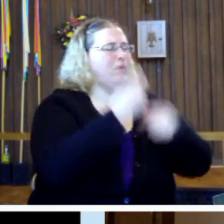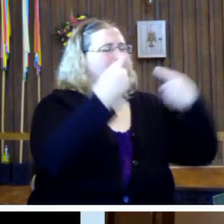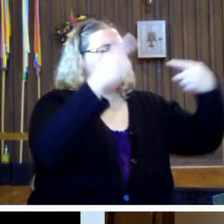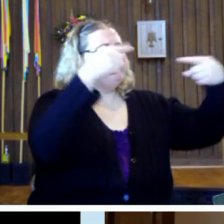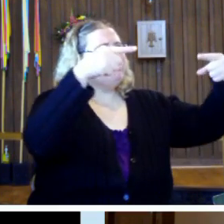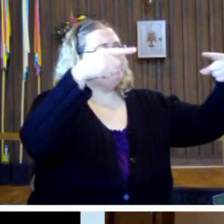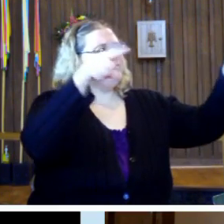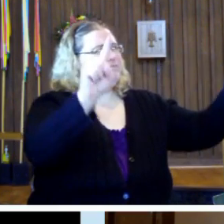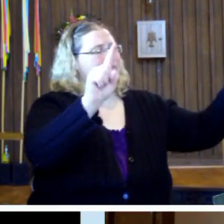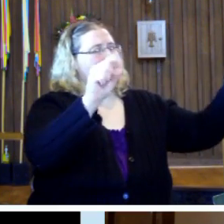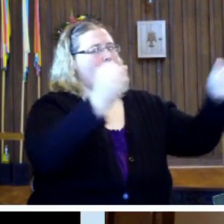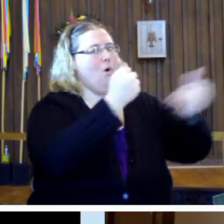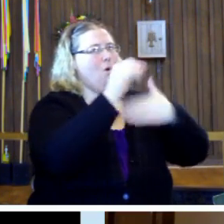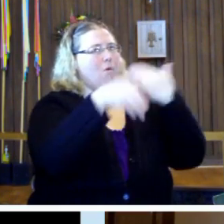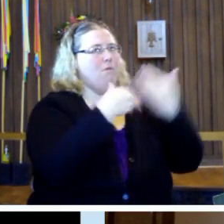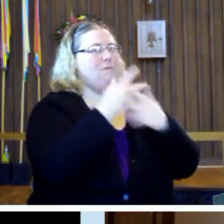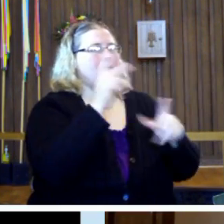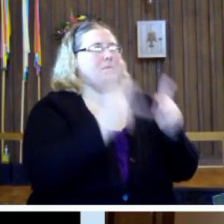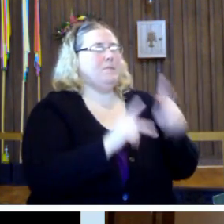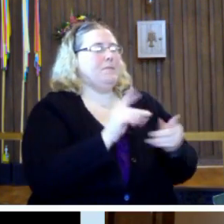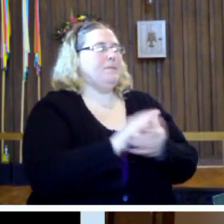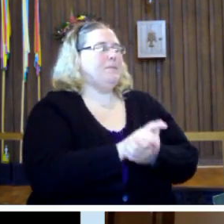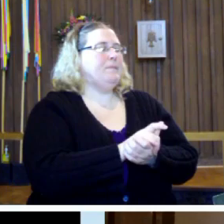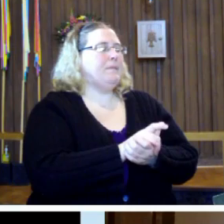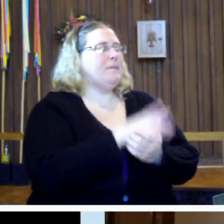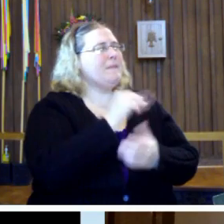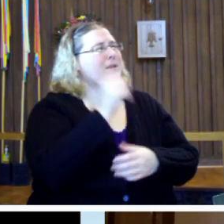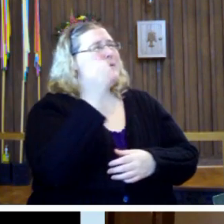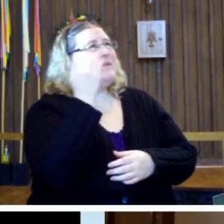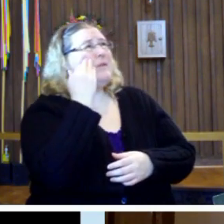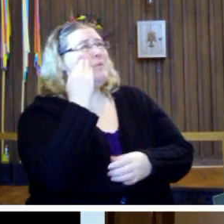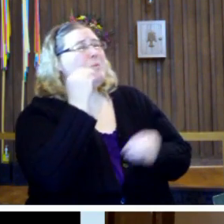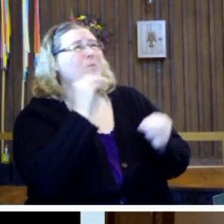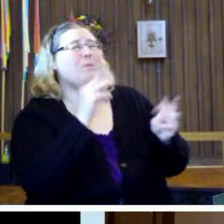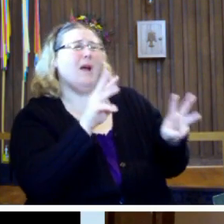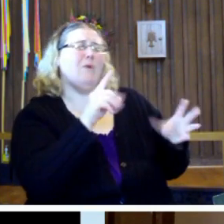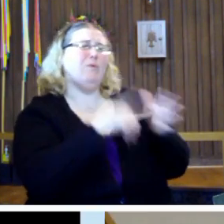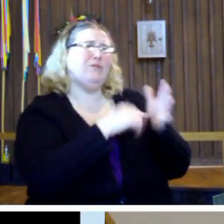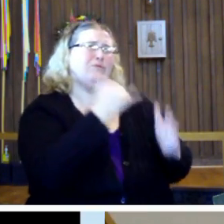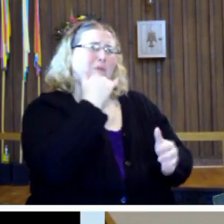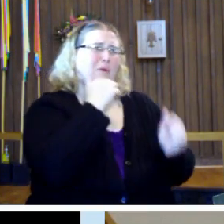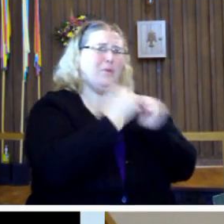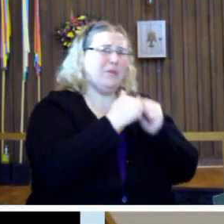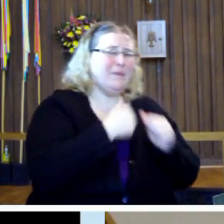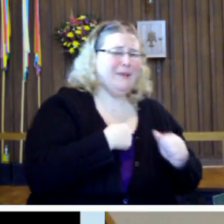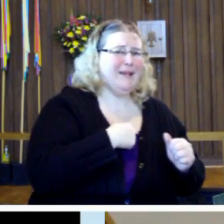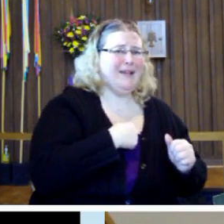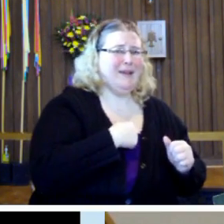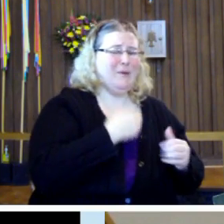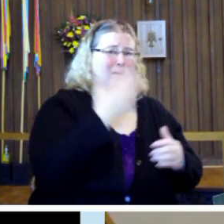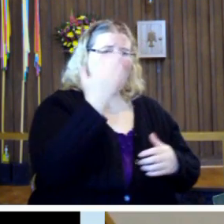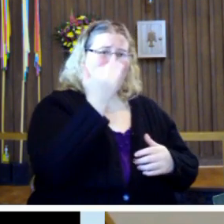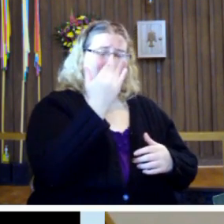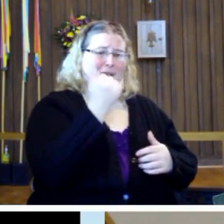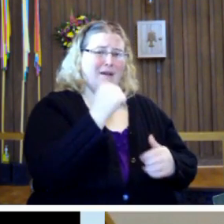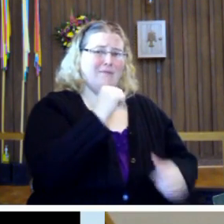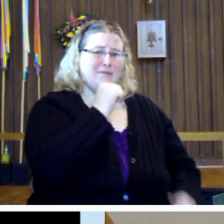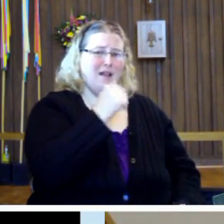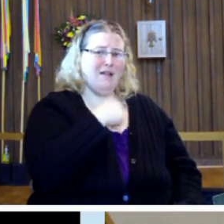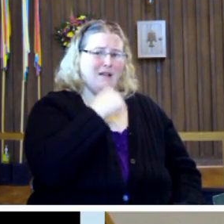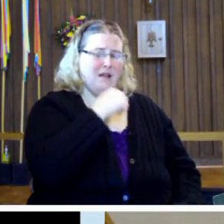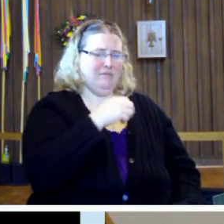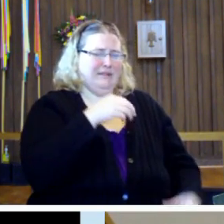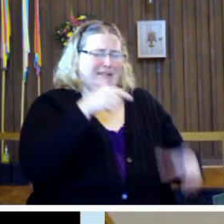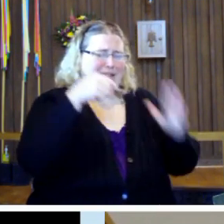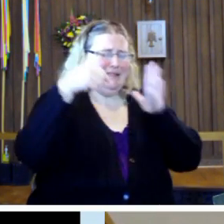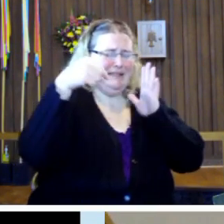and tell everybody. And then you think, wow, what's wrong with me? How come I haven't had such